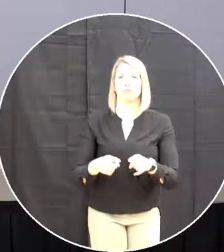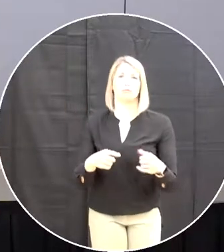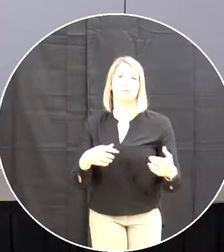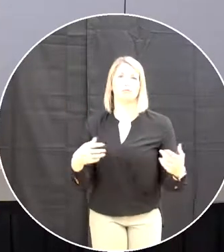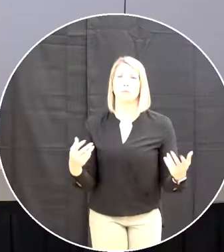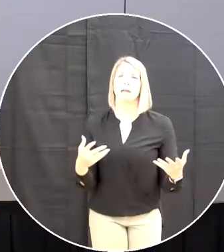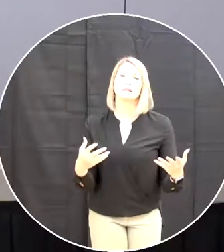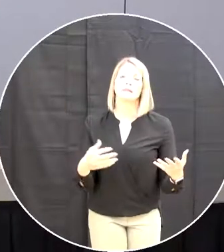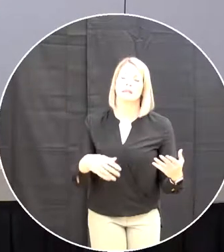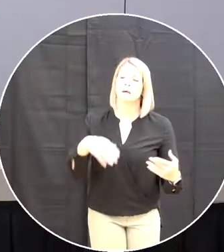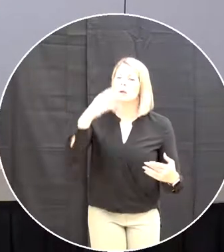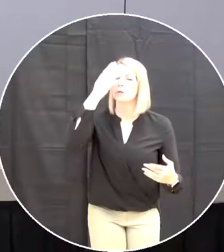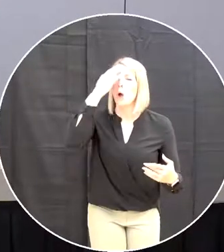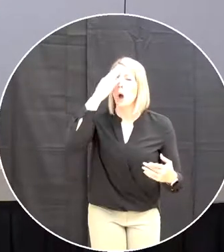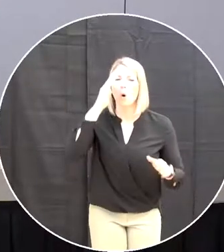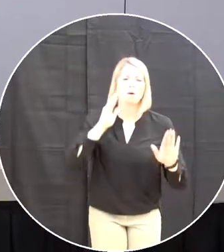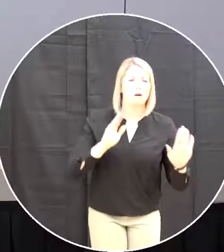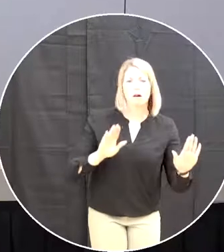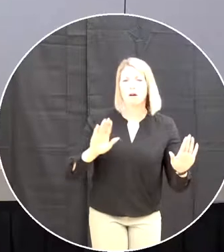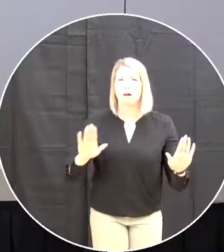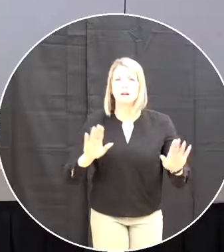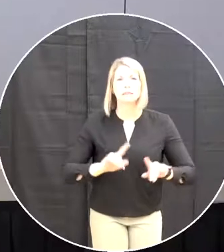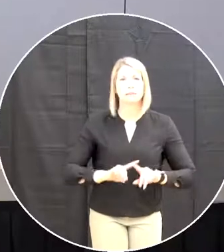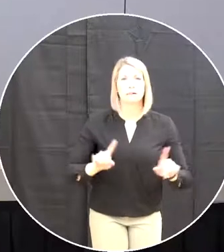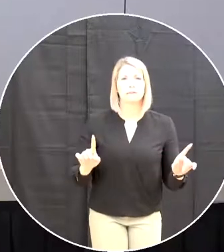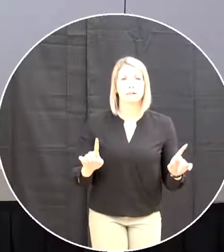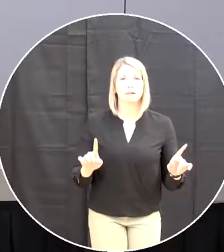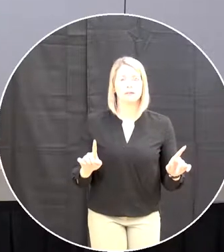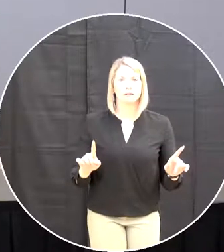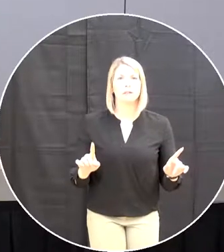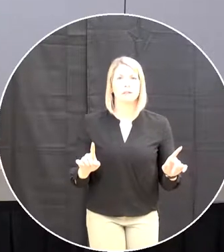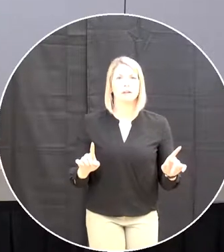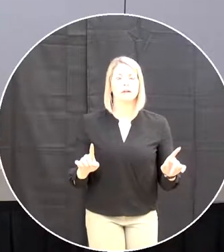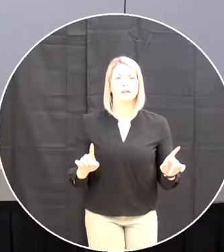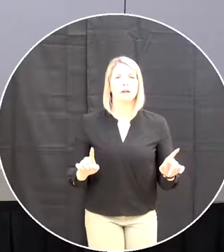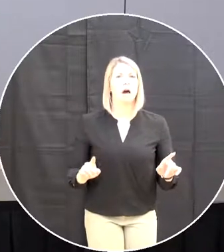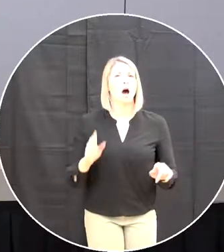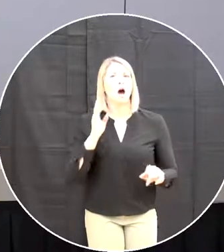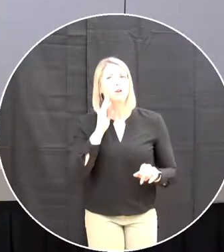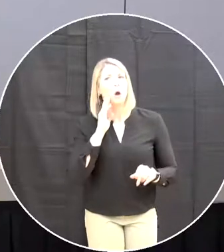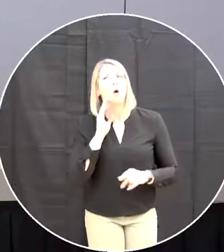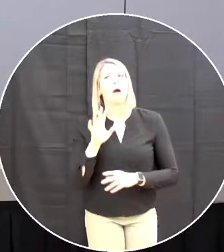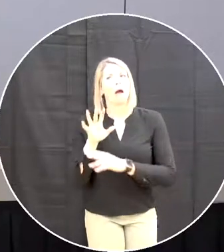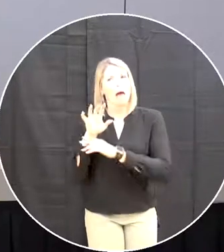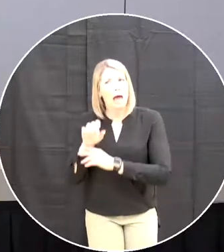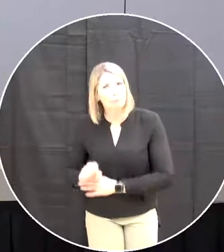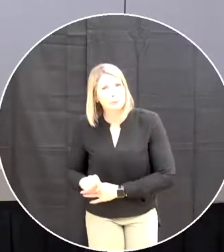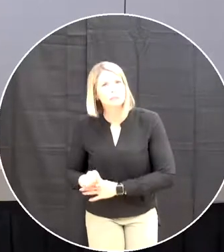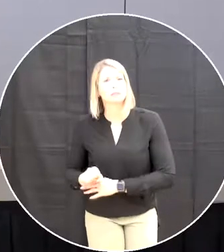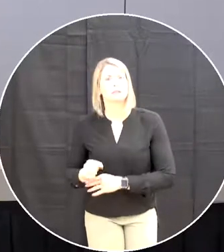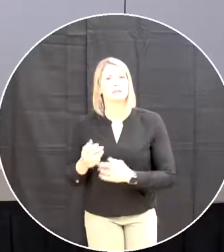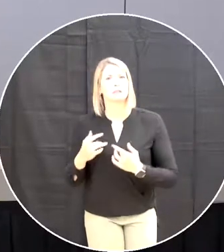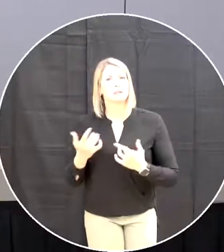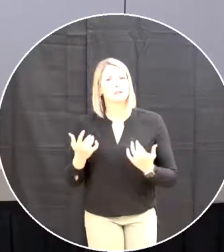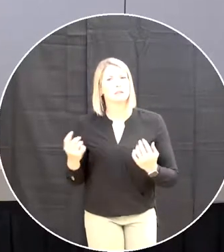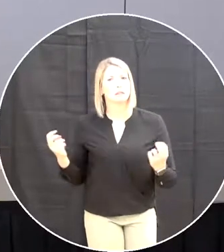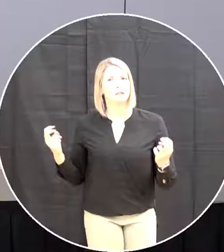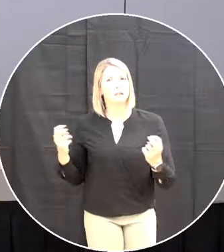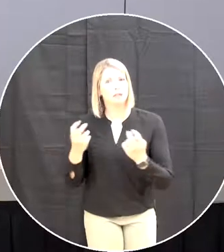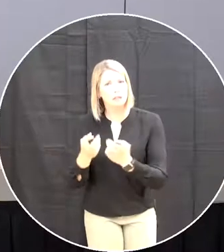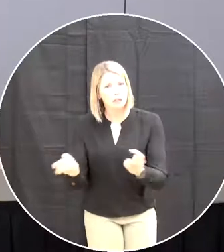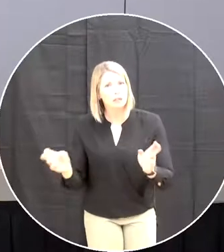problems with this it's always been that way and likely always will be and that the best we can do in other words we don't want the